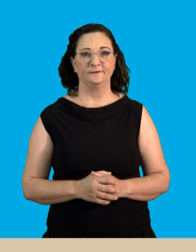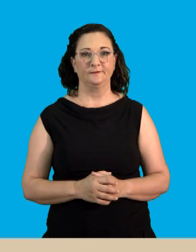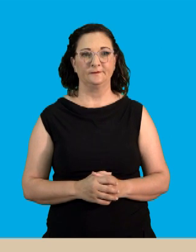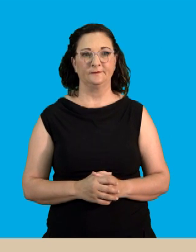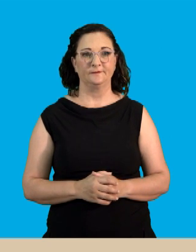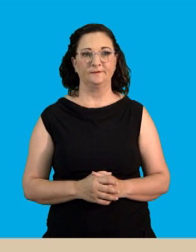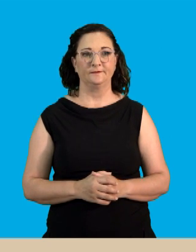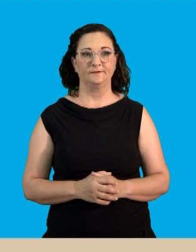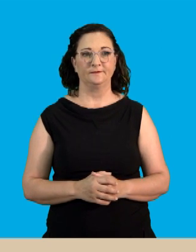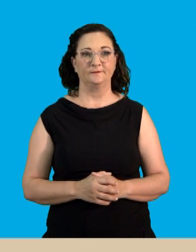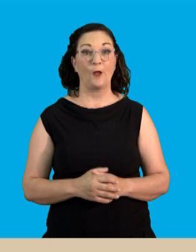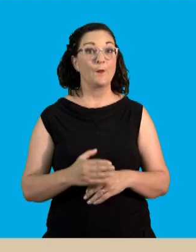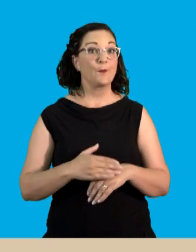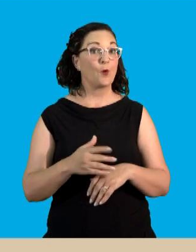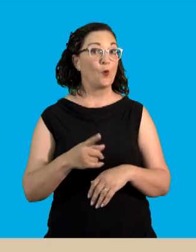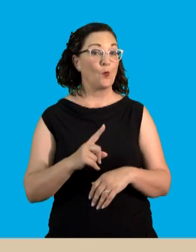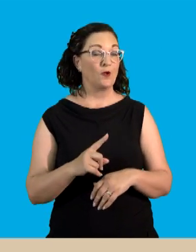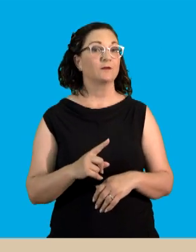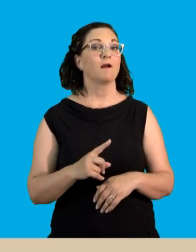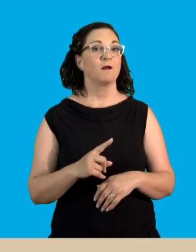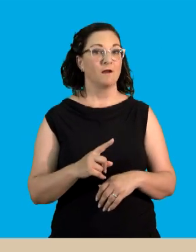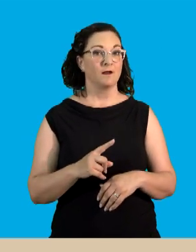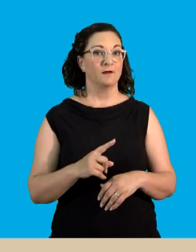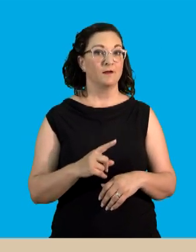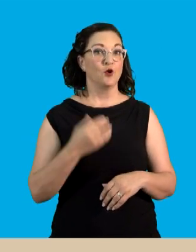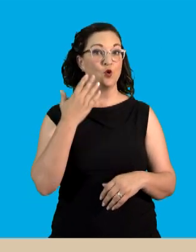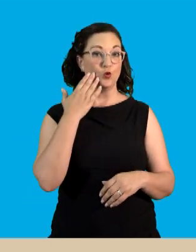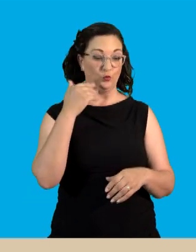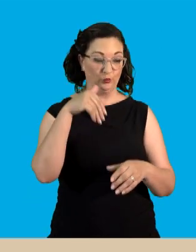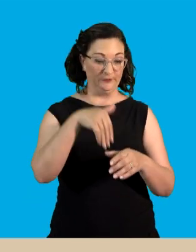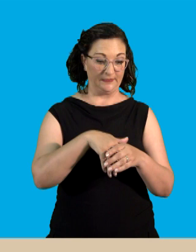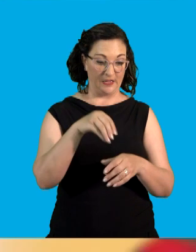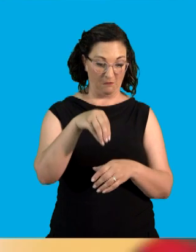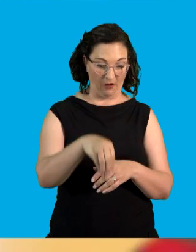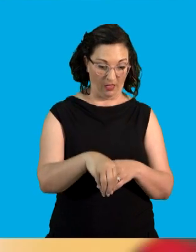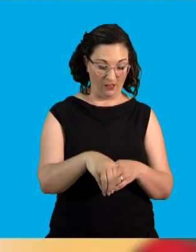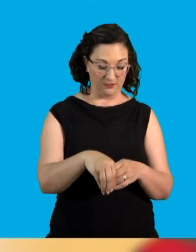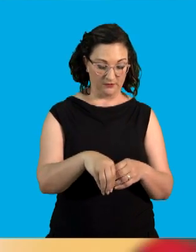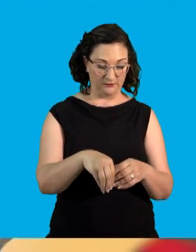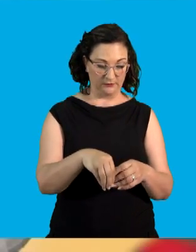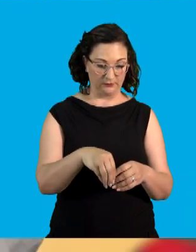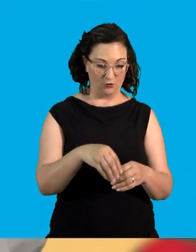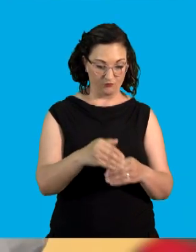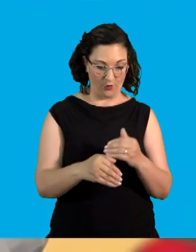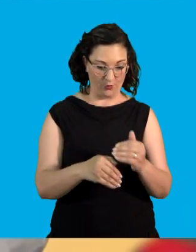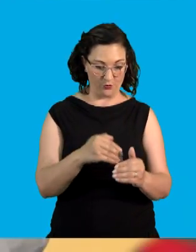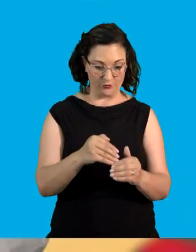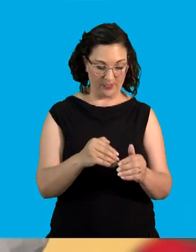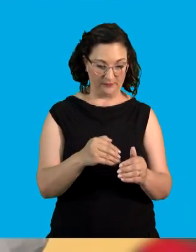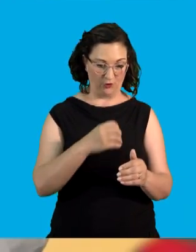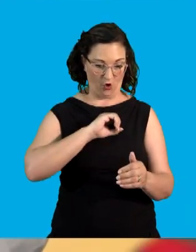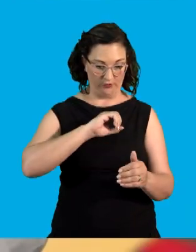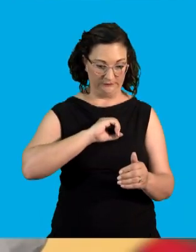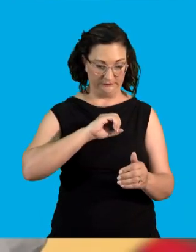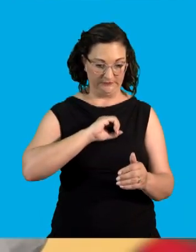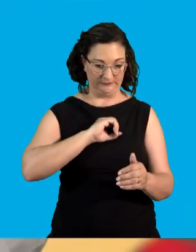And they also use the oxygen that was released during the process of photosynthesis for respiration. So